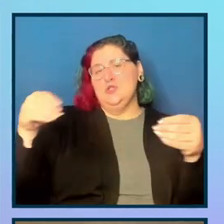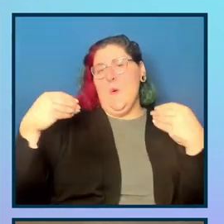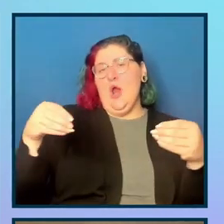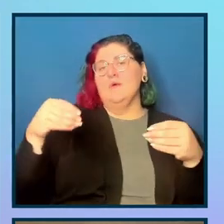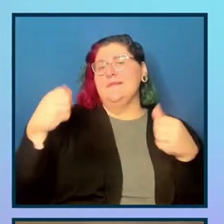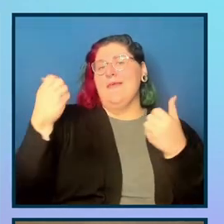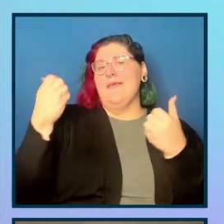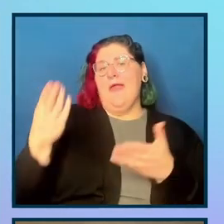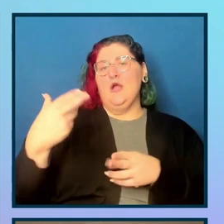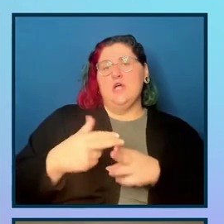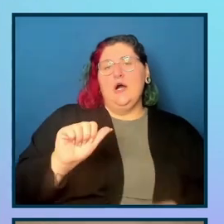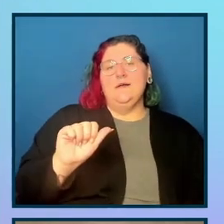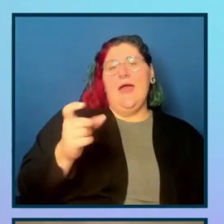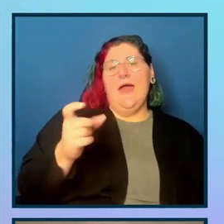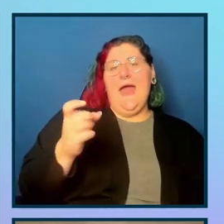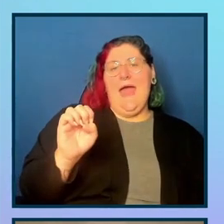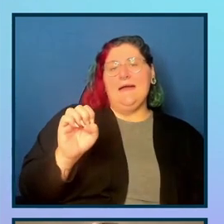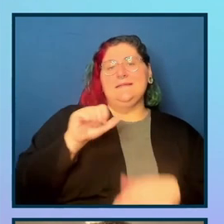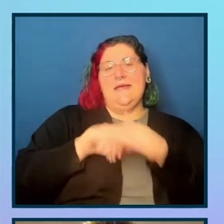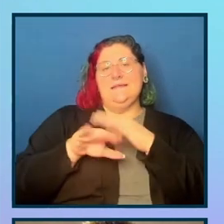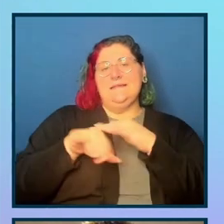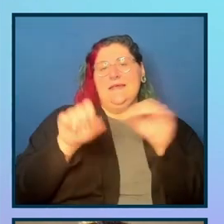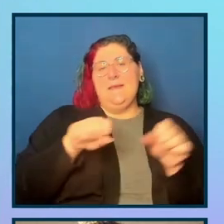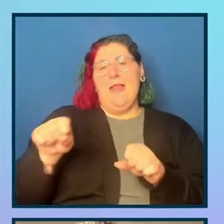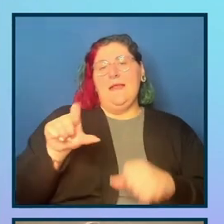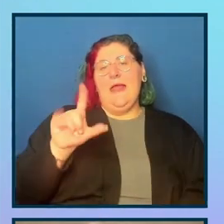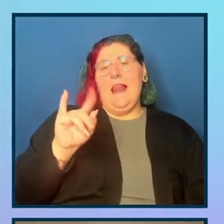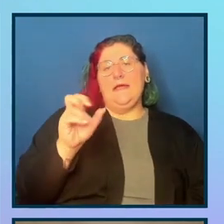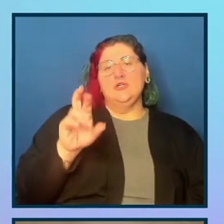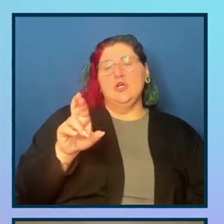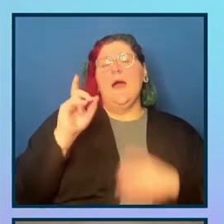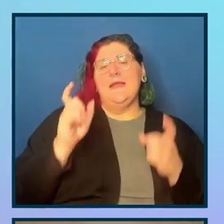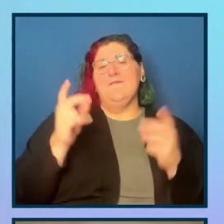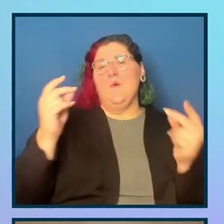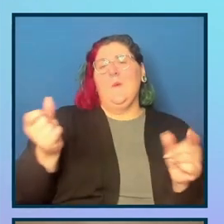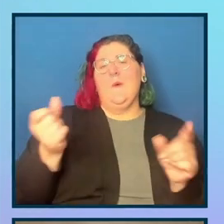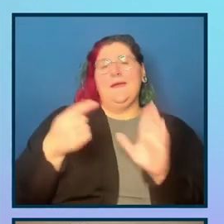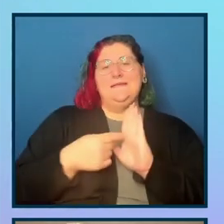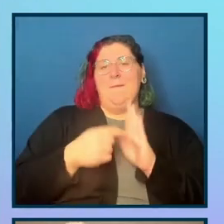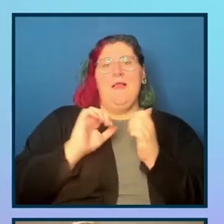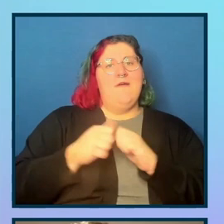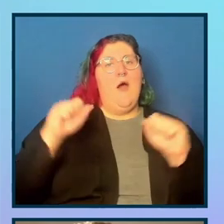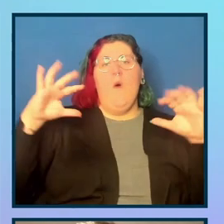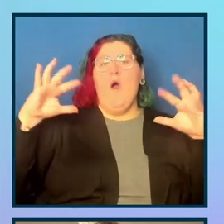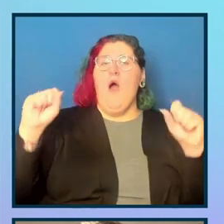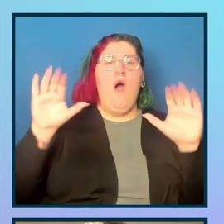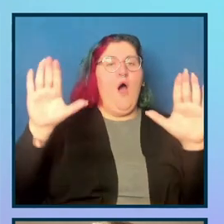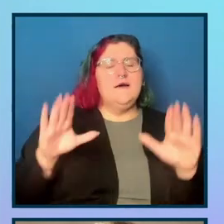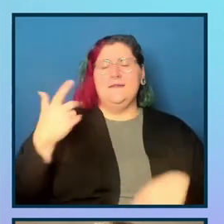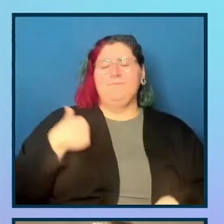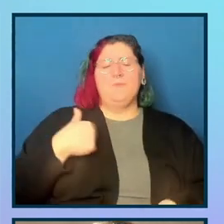Linter. And I'm just going to show you a quick example of how awesome it is. So we always stress catching stuff